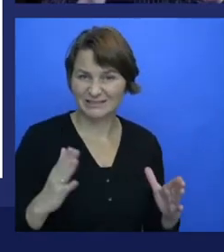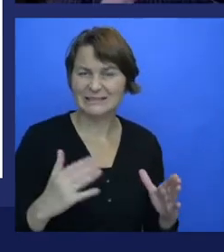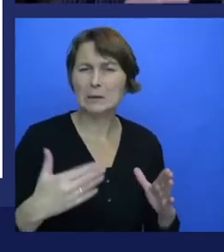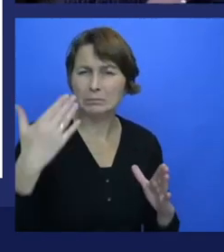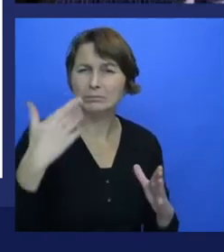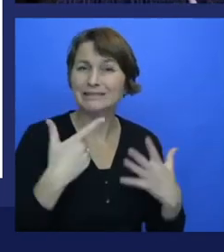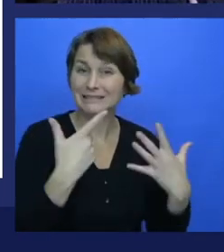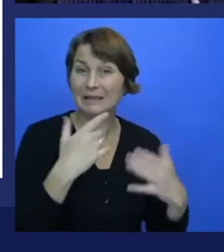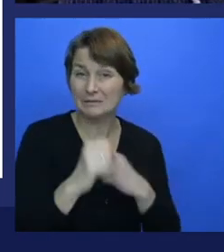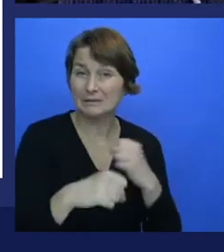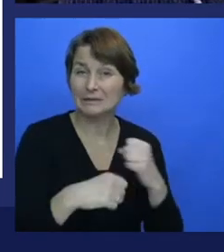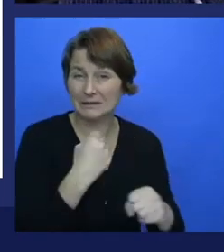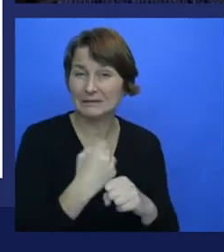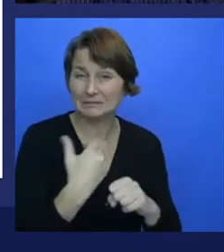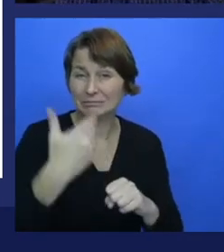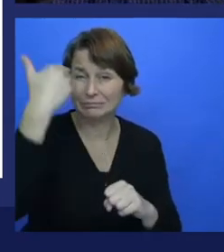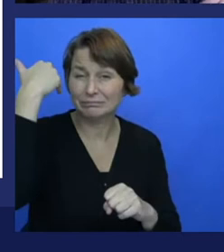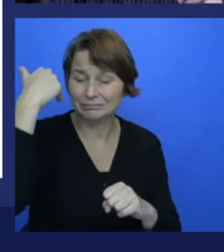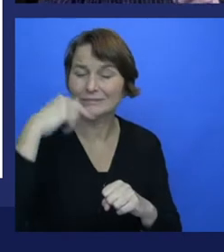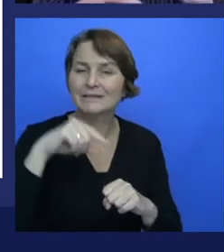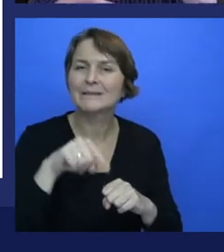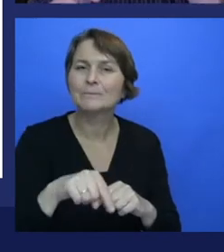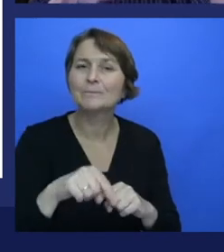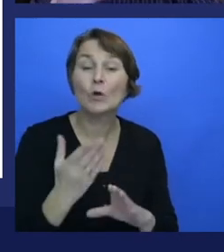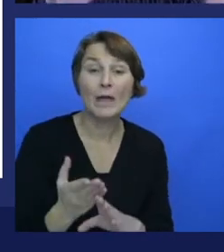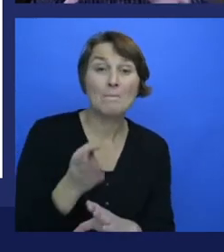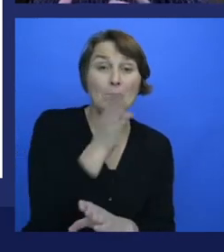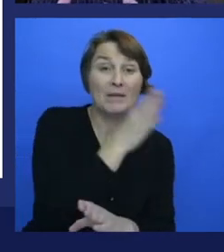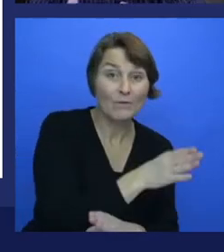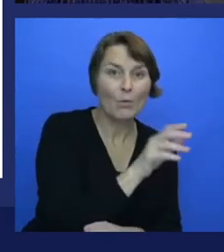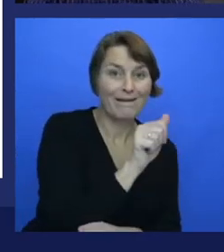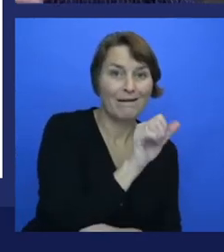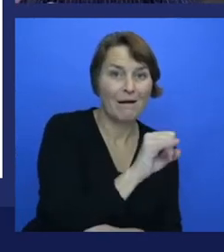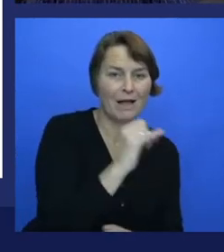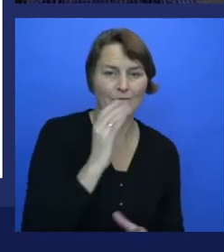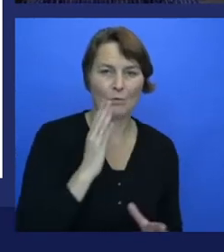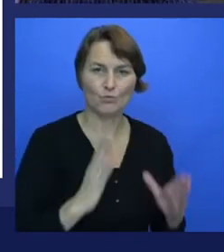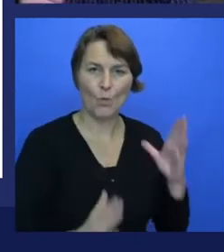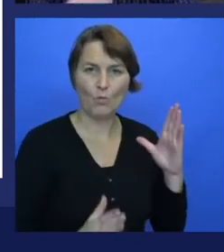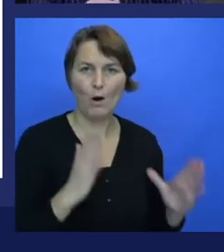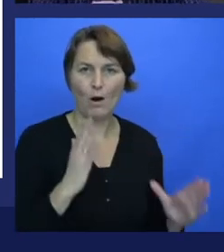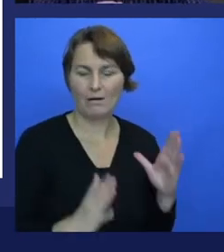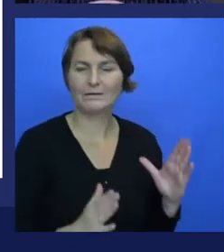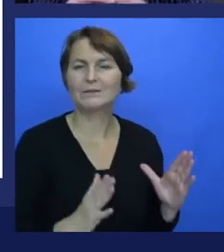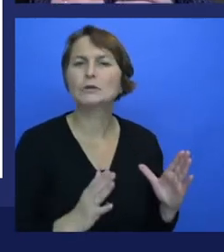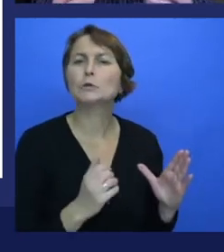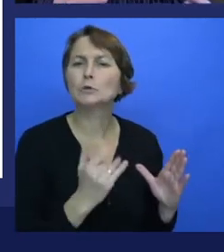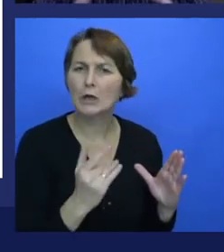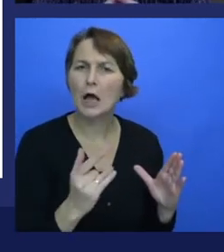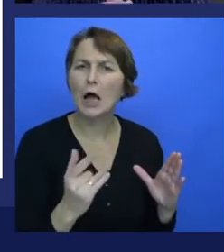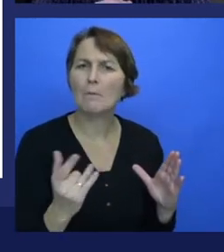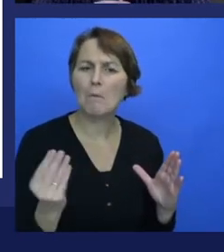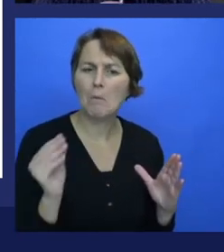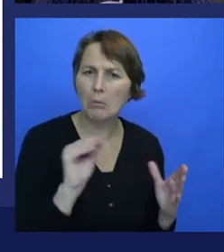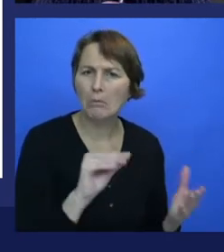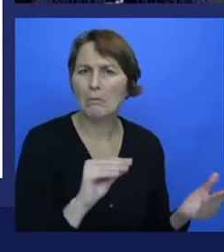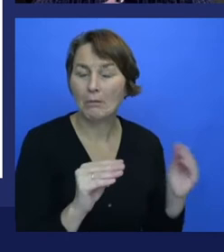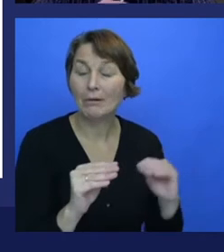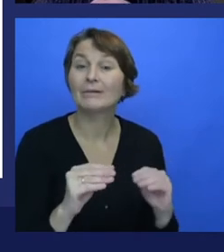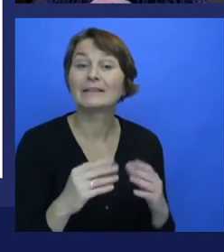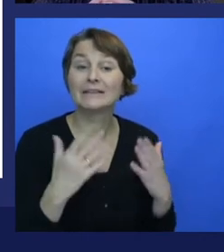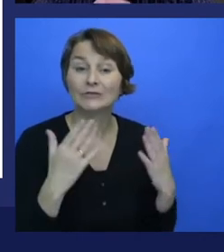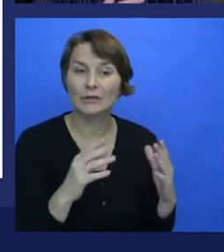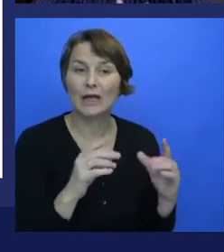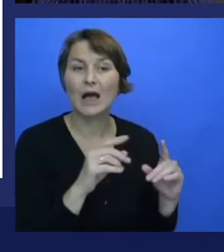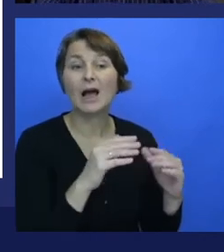existed before the concept of artificial intelligence. There were some integrations there, but they're kind of their own thing. Speech systems have been around a